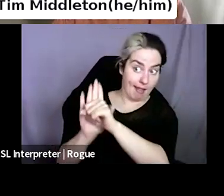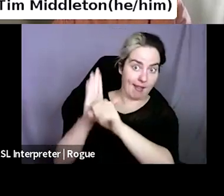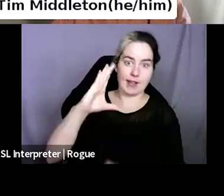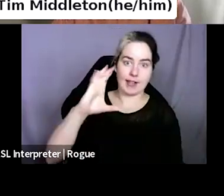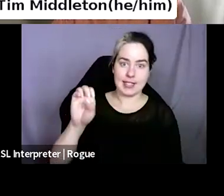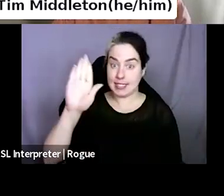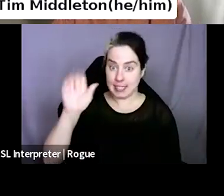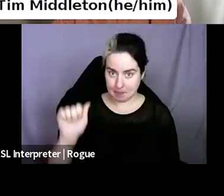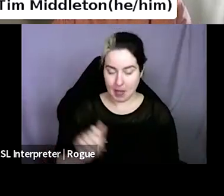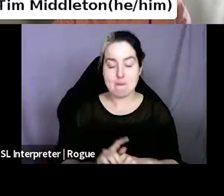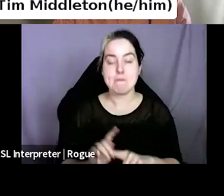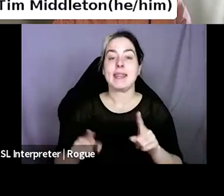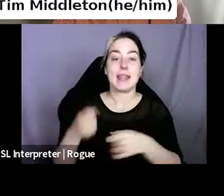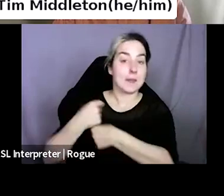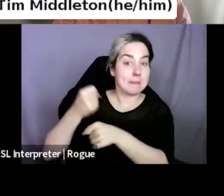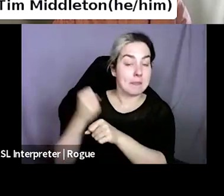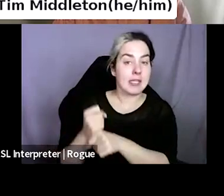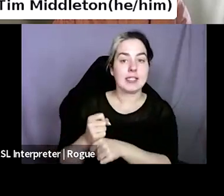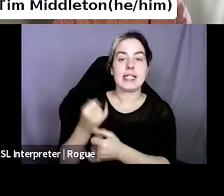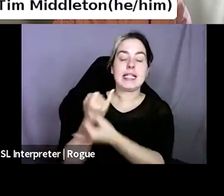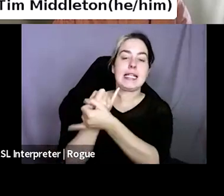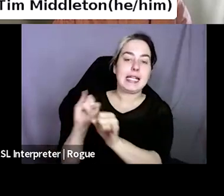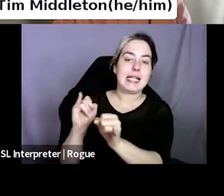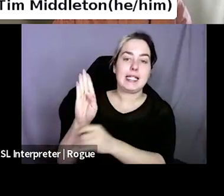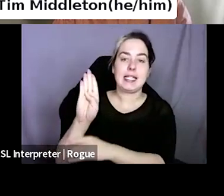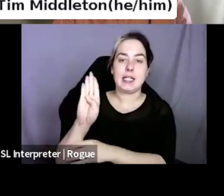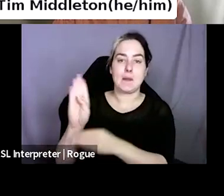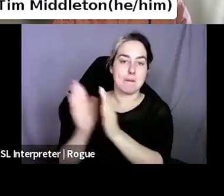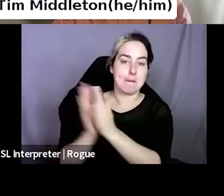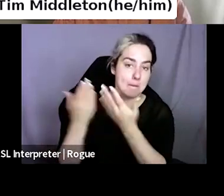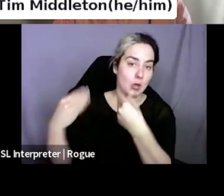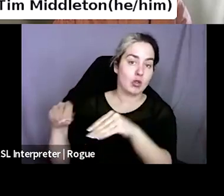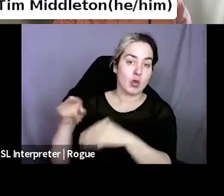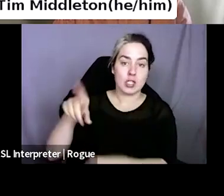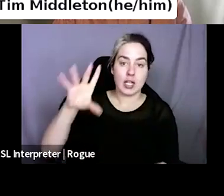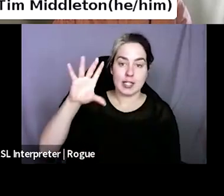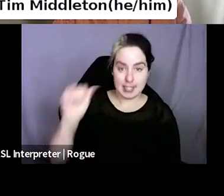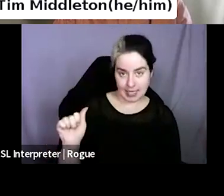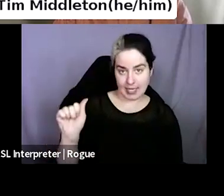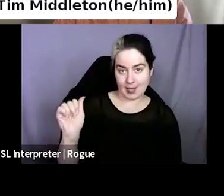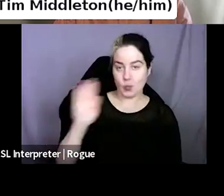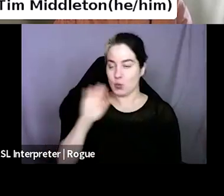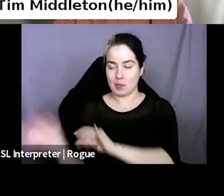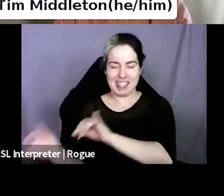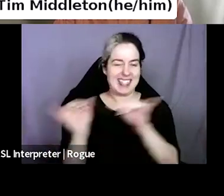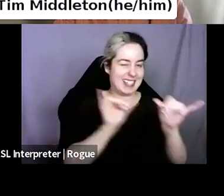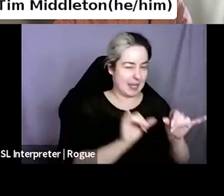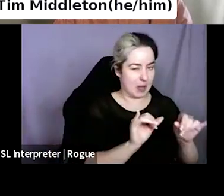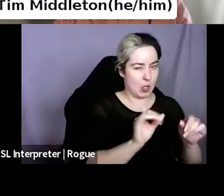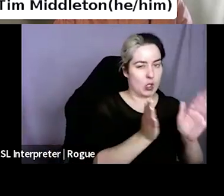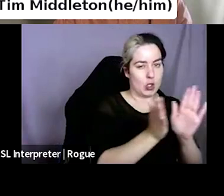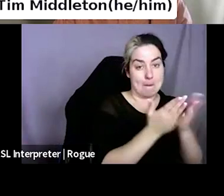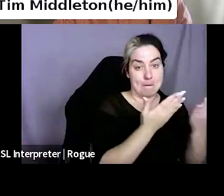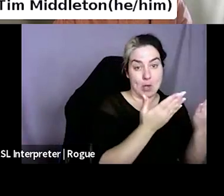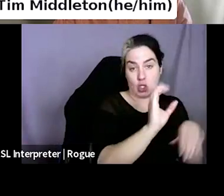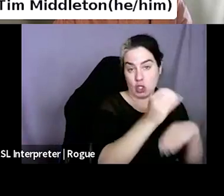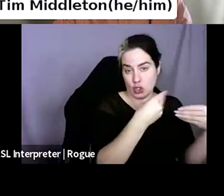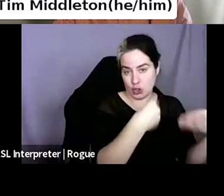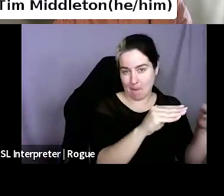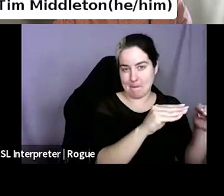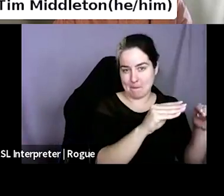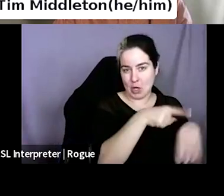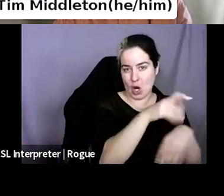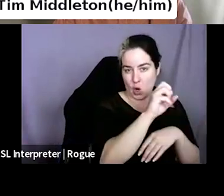bookstores.ca, which would be the, um, bookshop.org equivalent. Uh, you don't have to be a Siba member to have your store